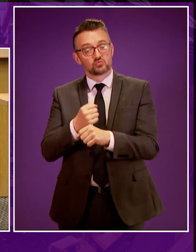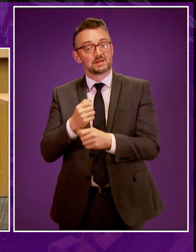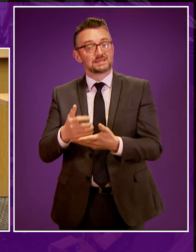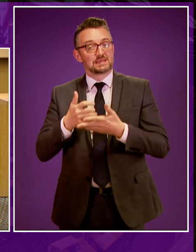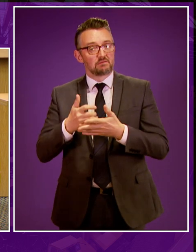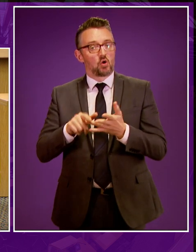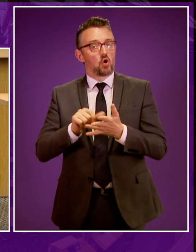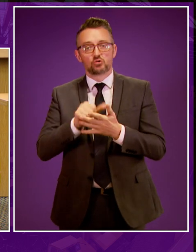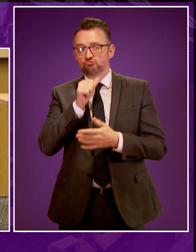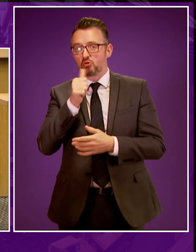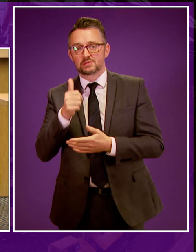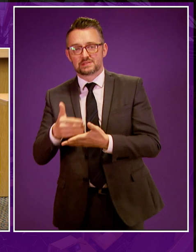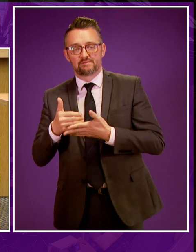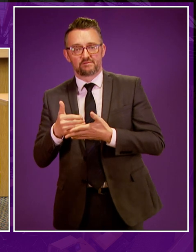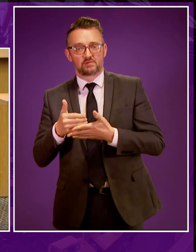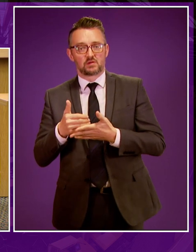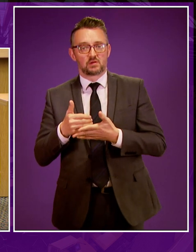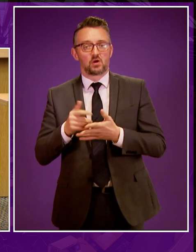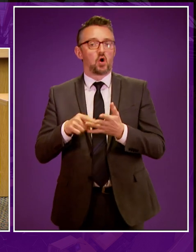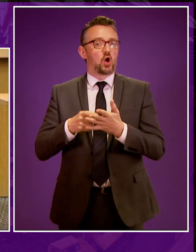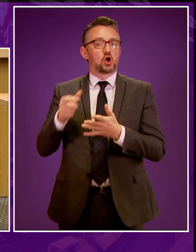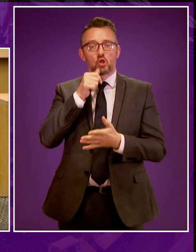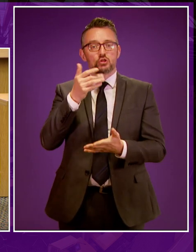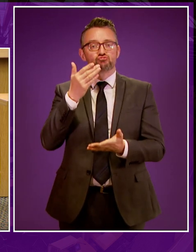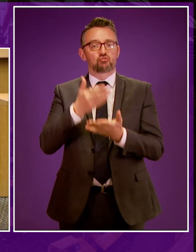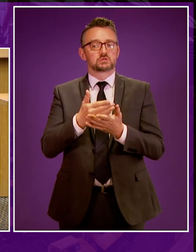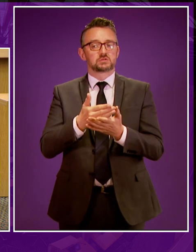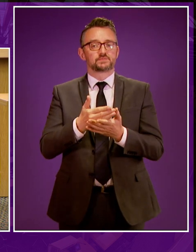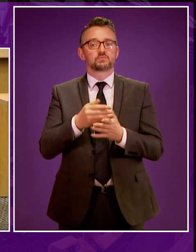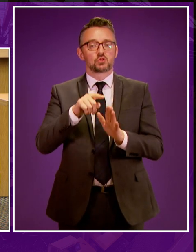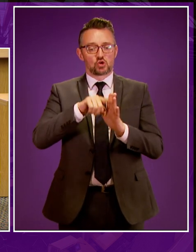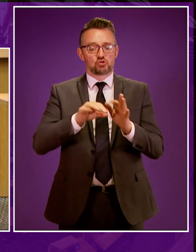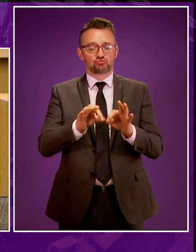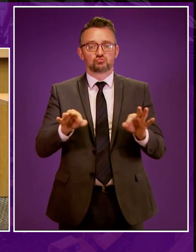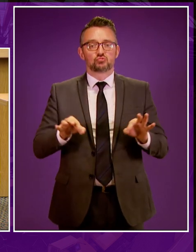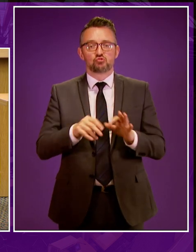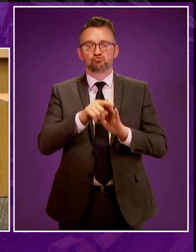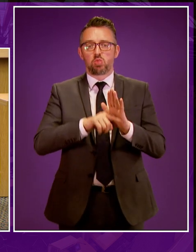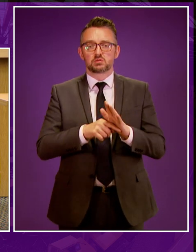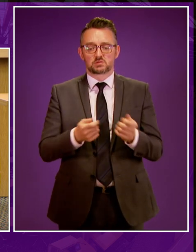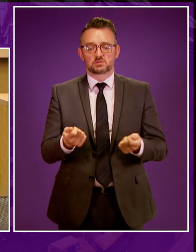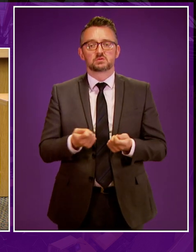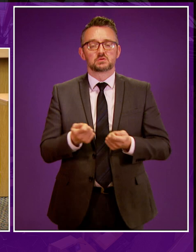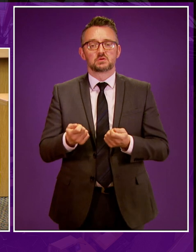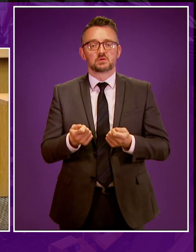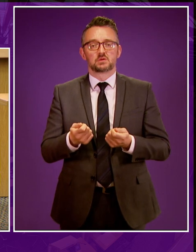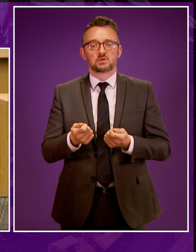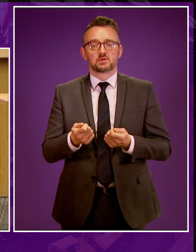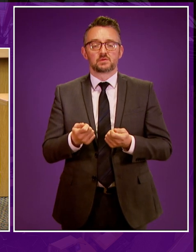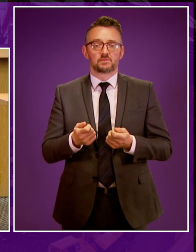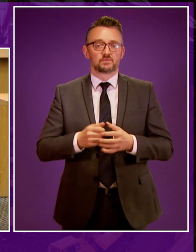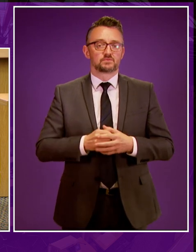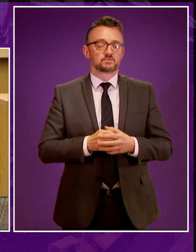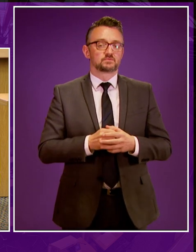or not? Or does he not trust that a regulatory environment in our energy markets is robust enough to regulate this